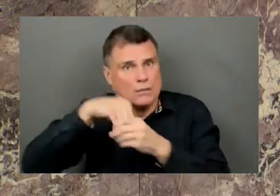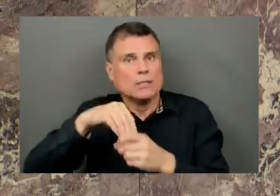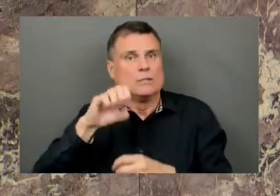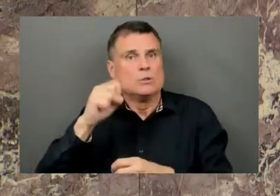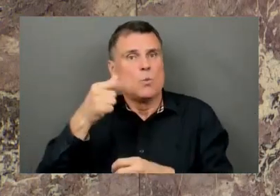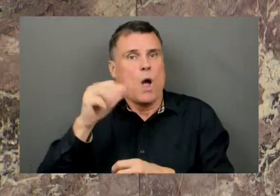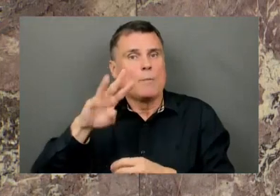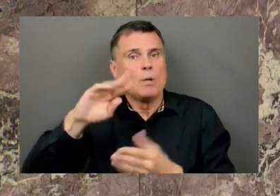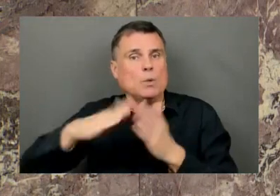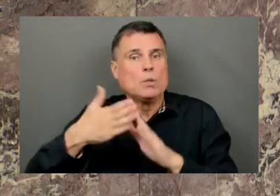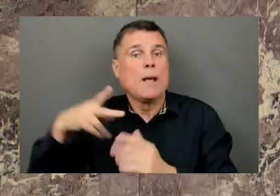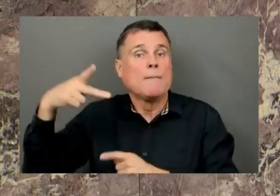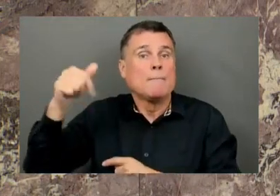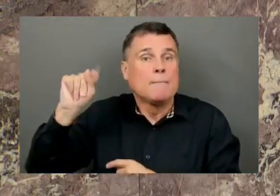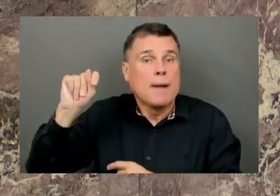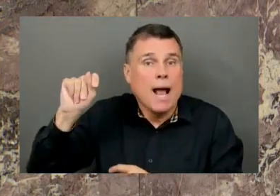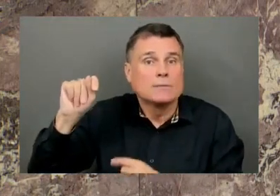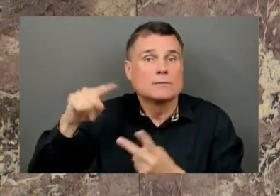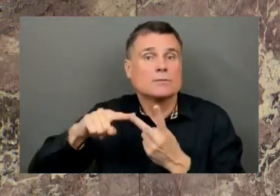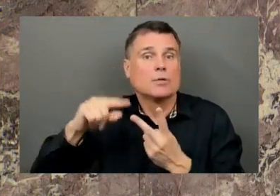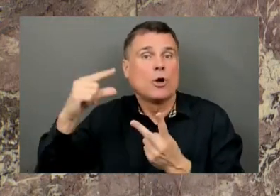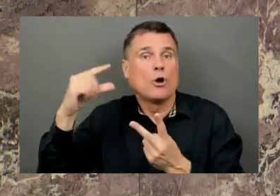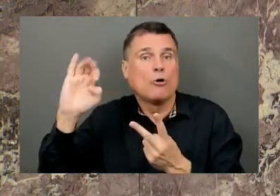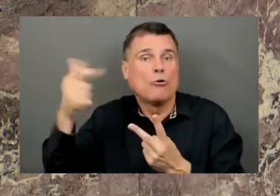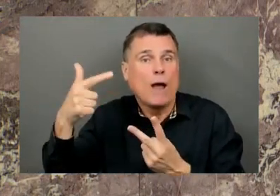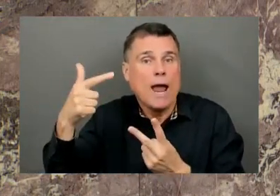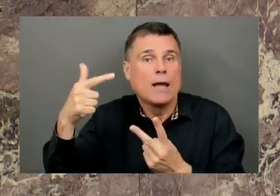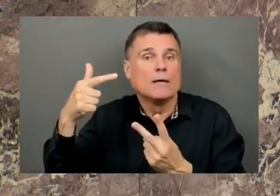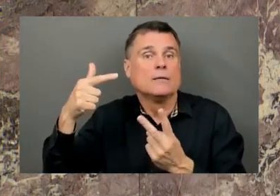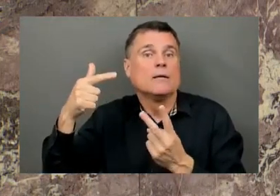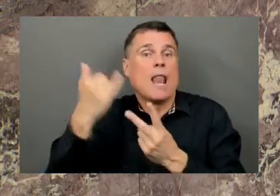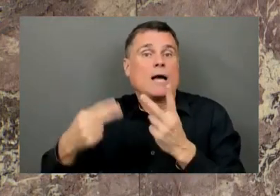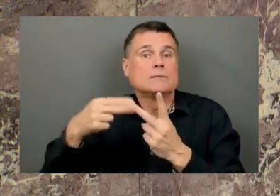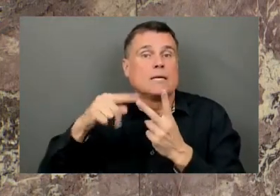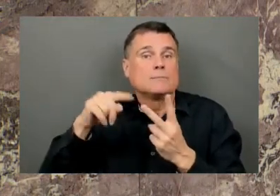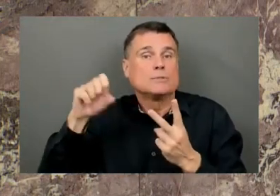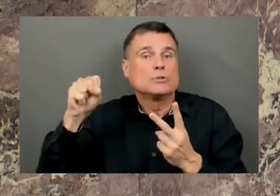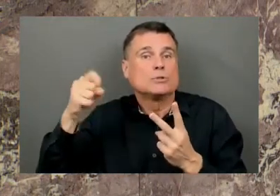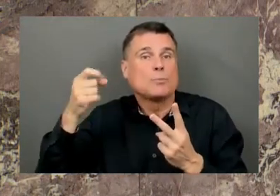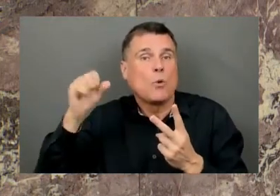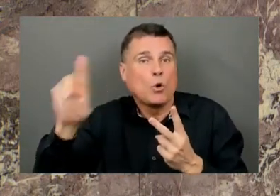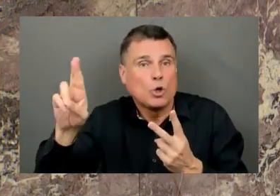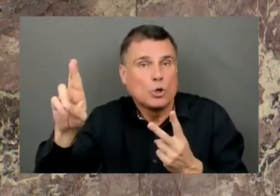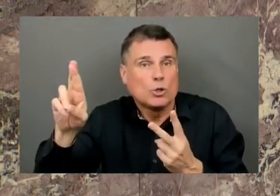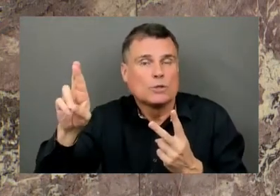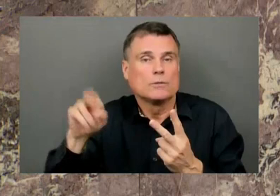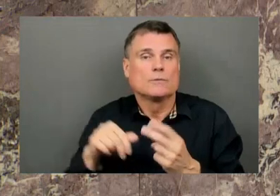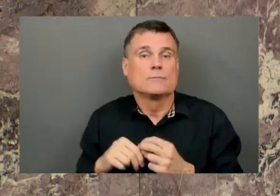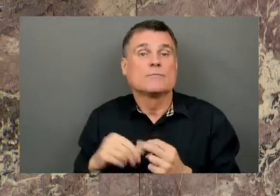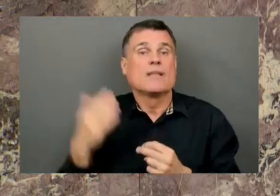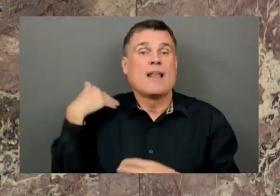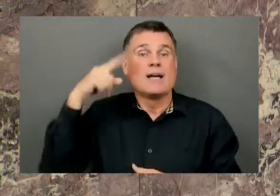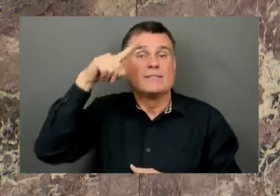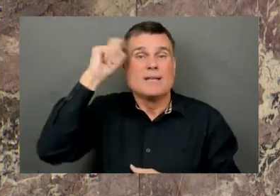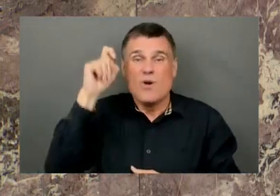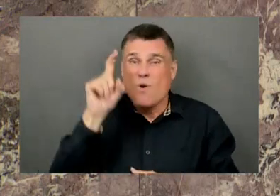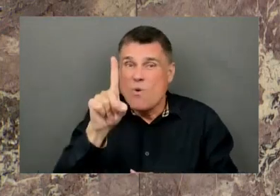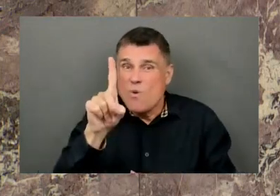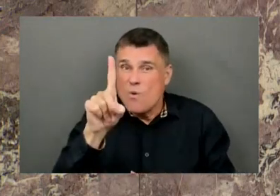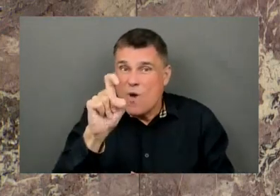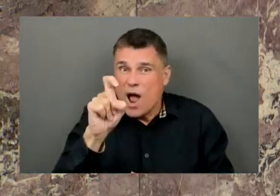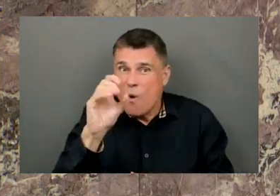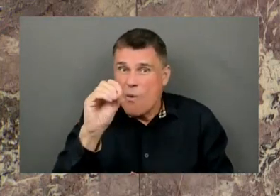Last summer, Honourable Speaker, 179 structures were lost in the North Shuswap, including 34 homes for the Little